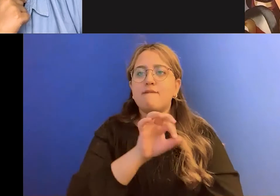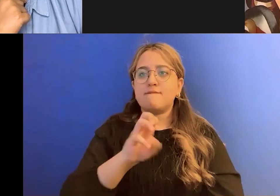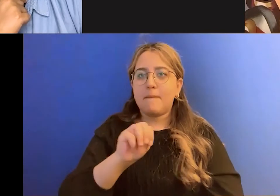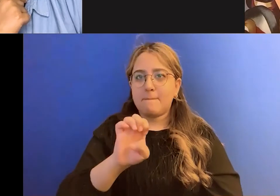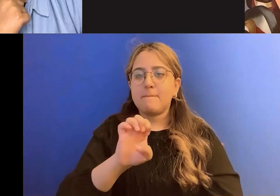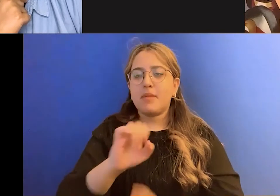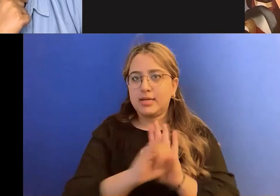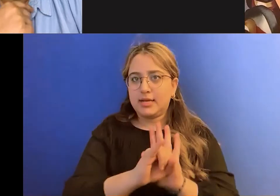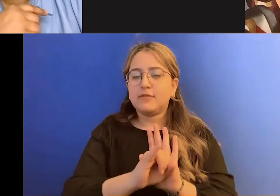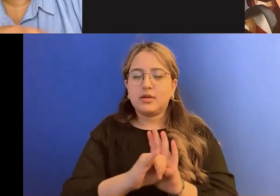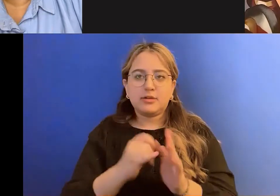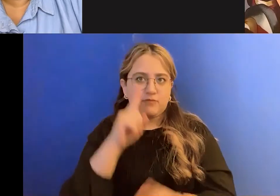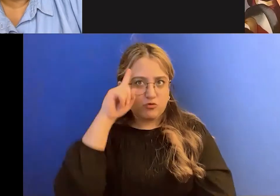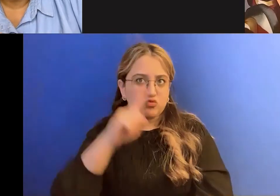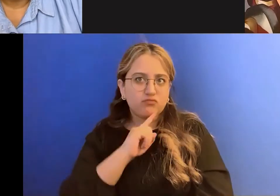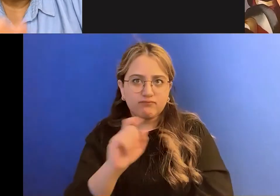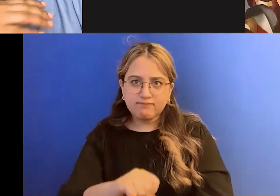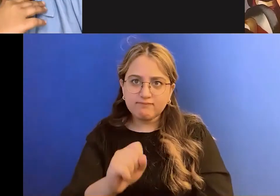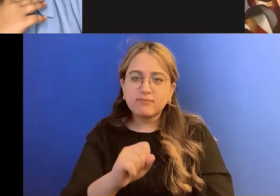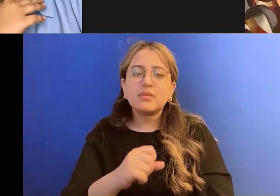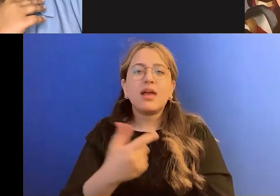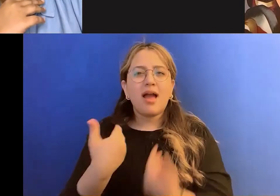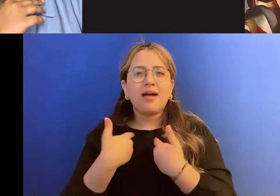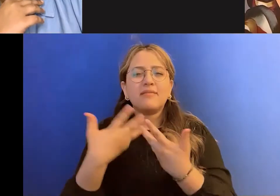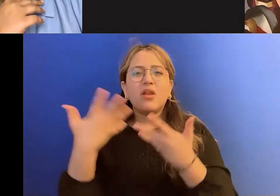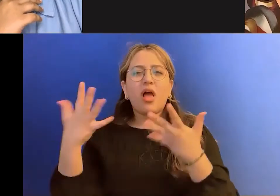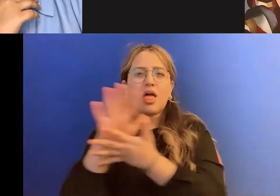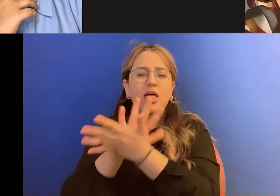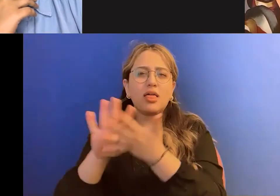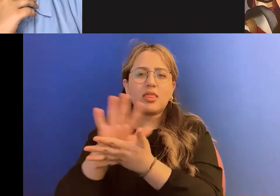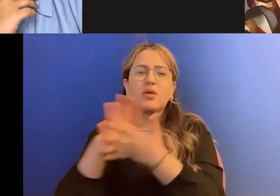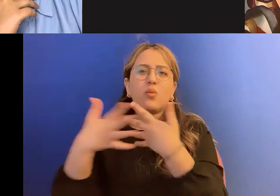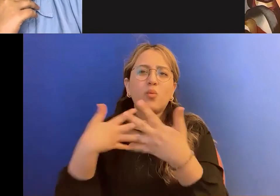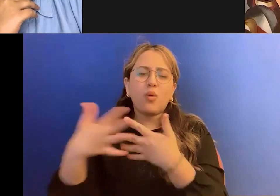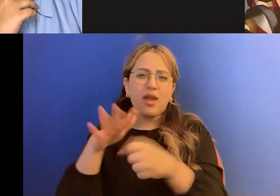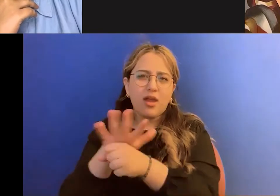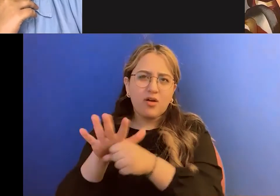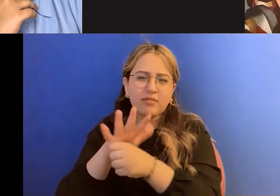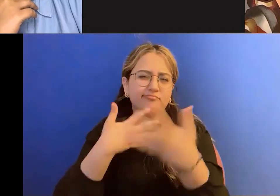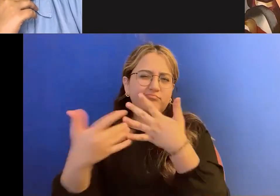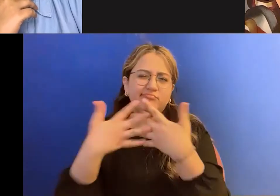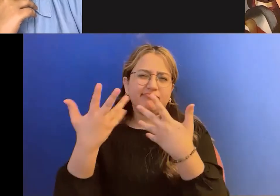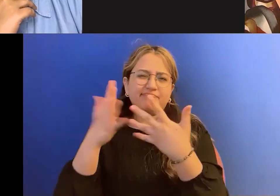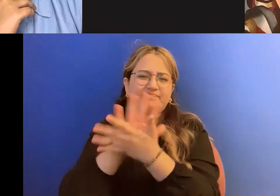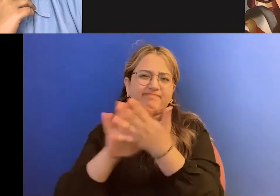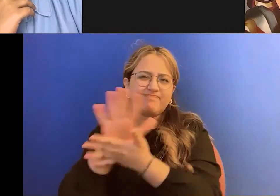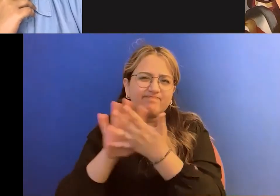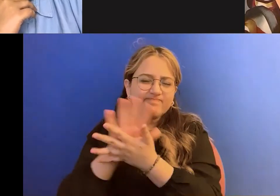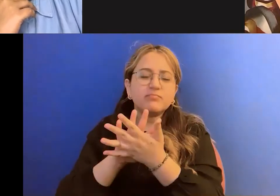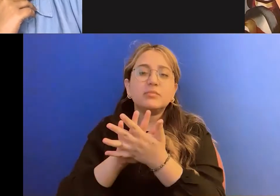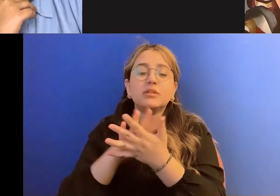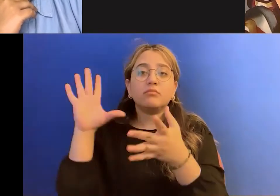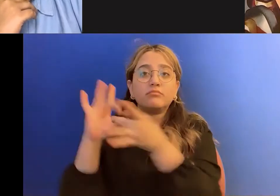Um, I think there is a lot of gray area, like, uh, in the non-binary community with people who identify more